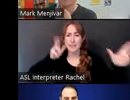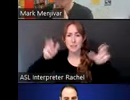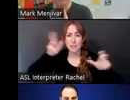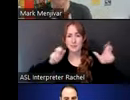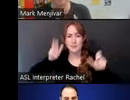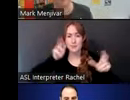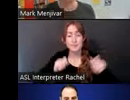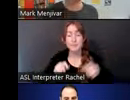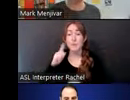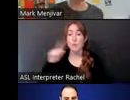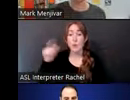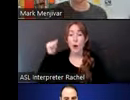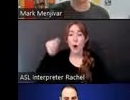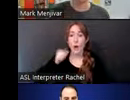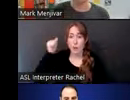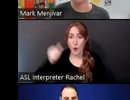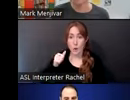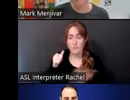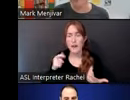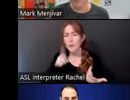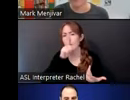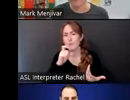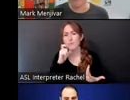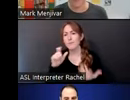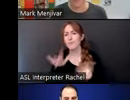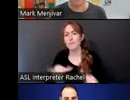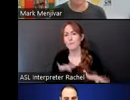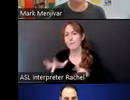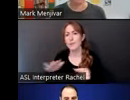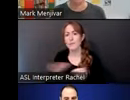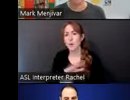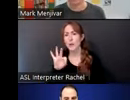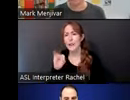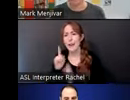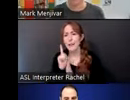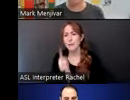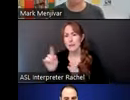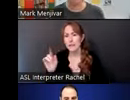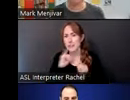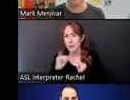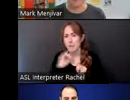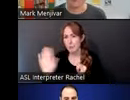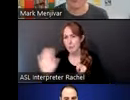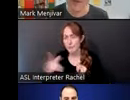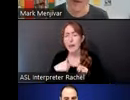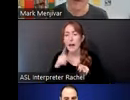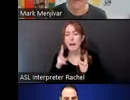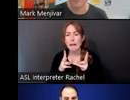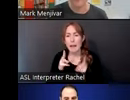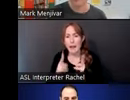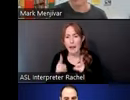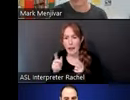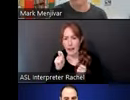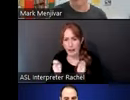playing in it, instead of playing the full, you know, 90 minute interviews that they had, I edited down to about a 30 minute